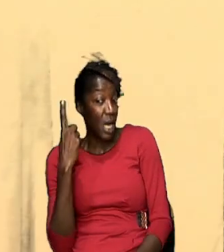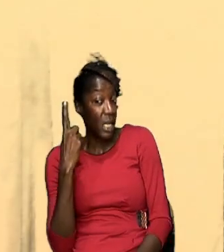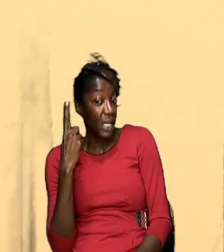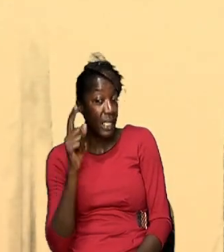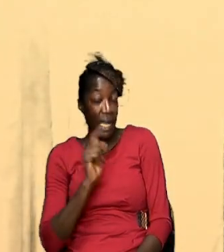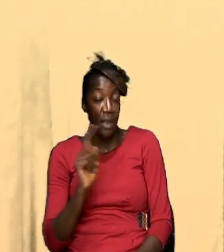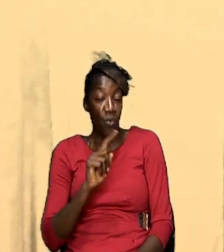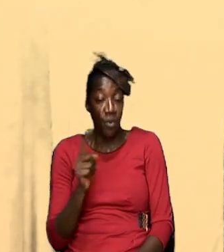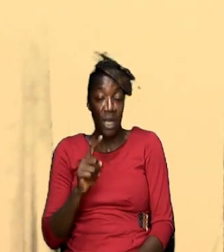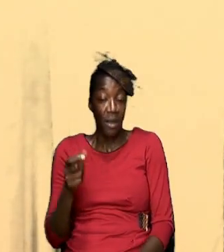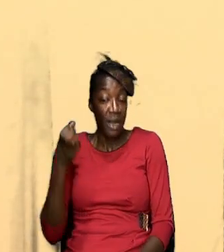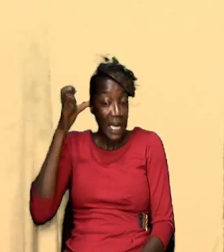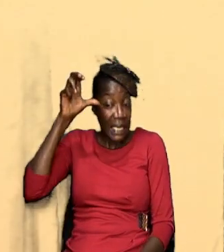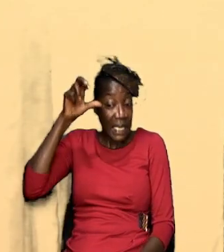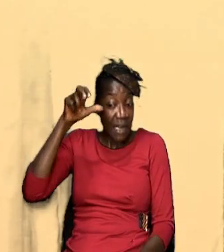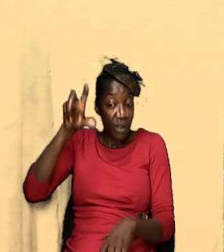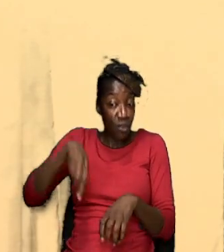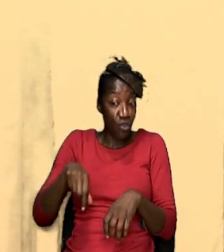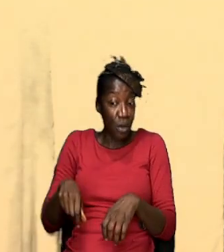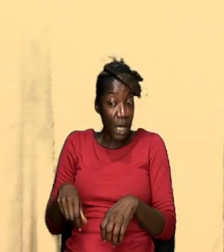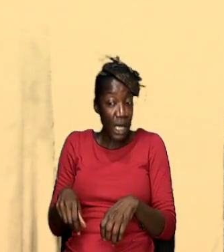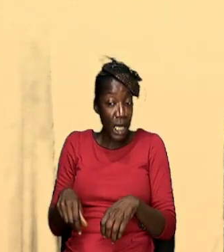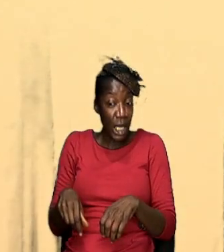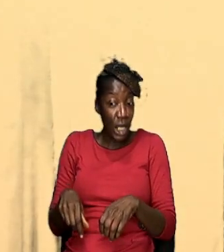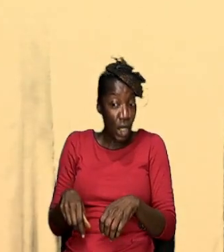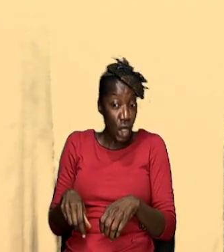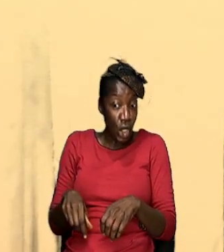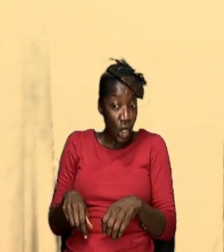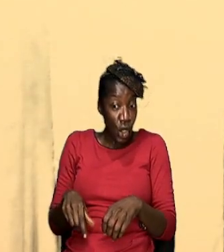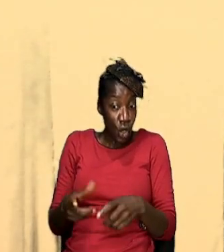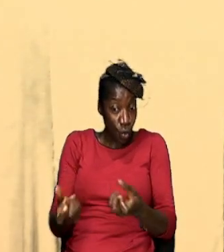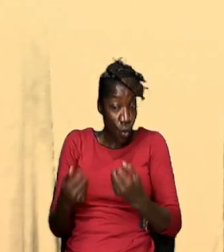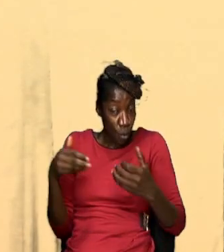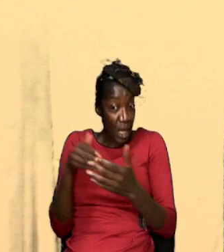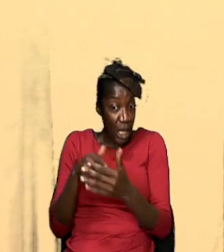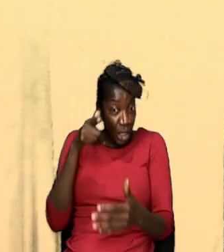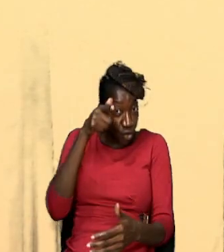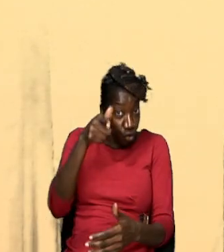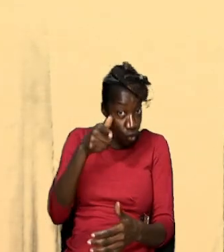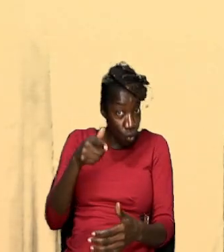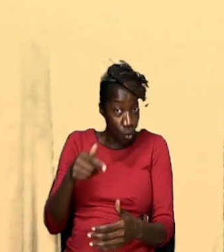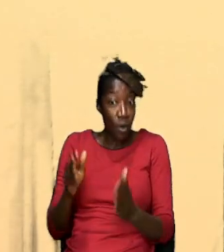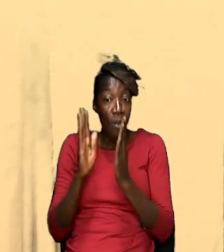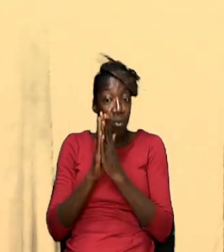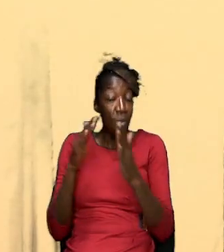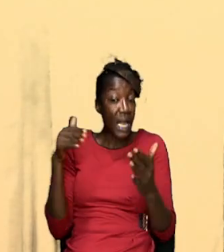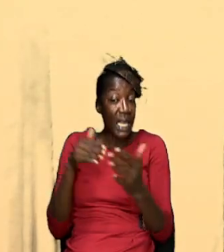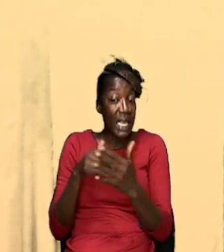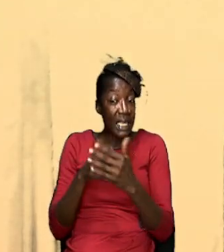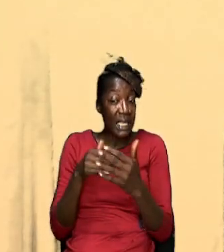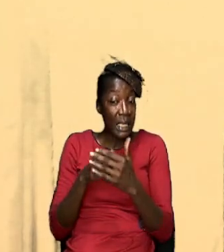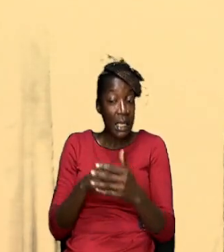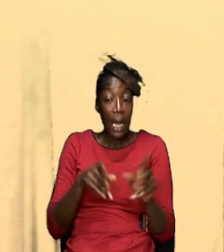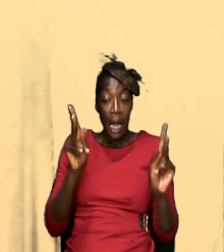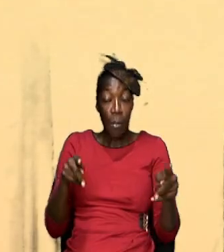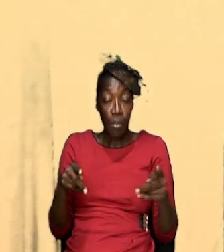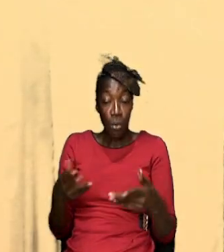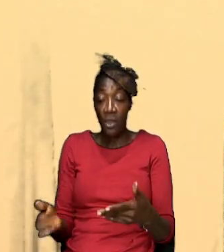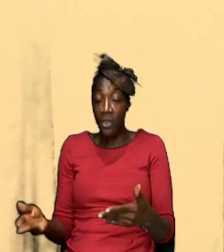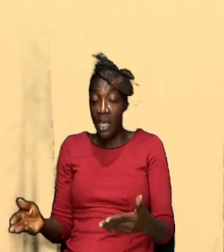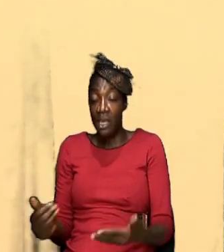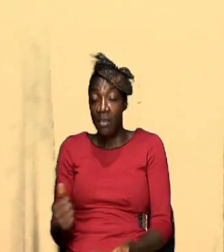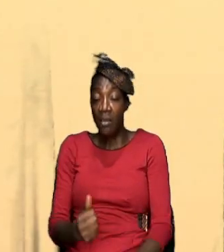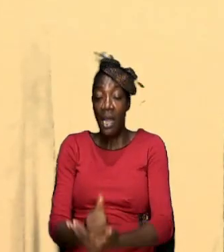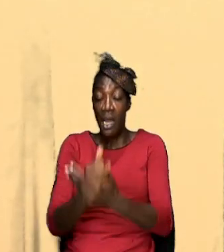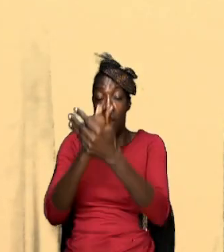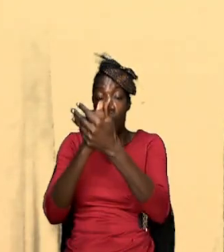trip us up and pray against it and you know implement measure that will help